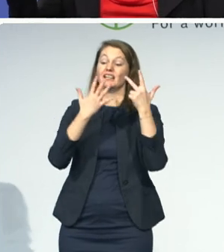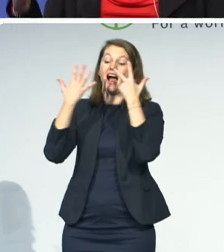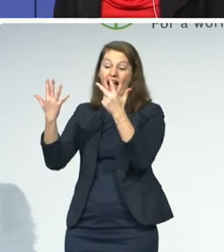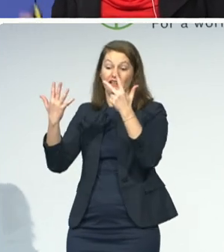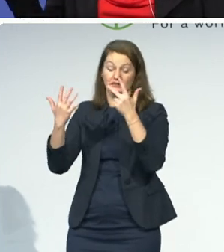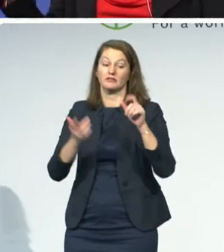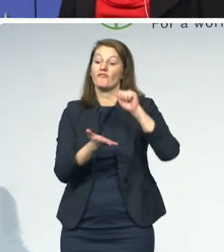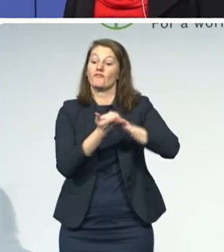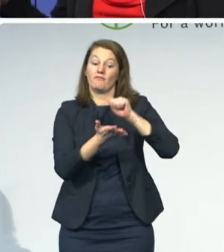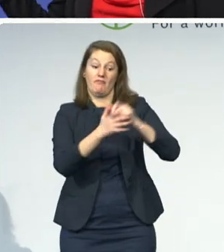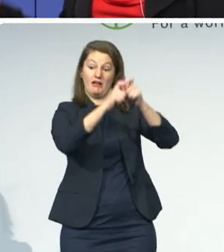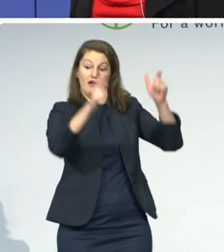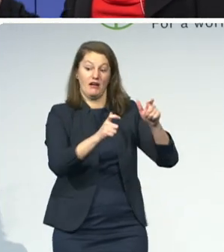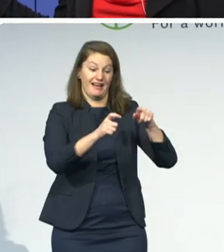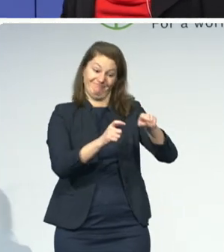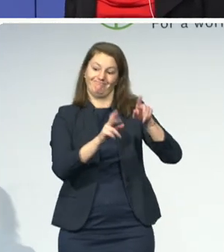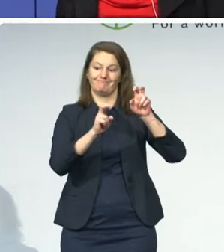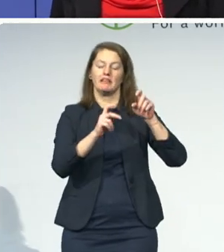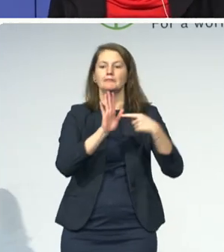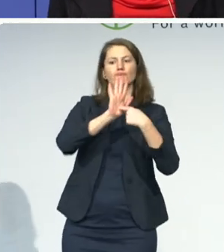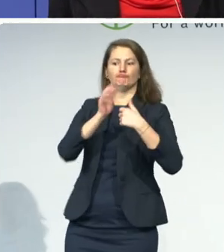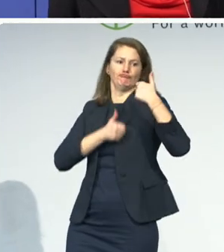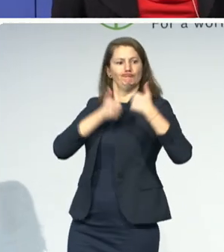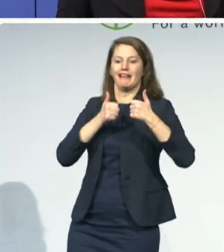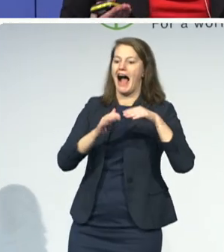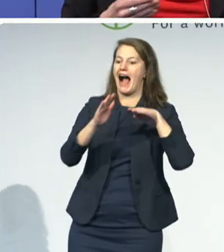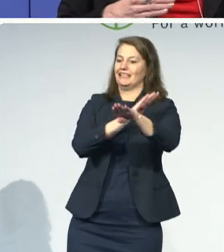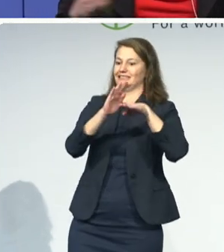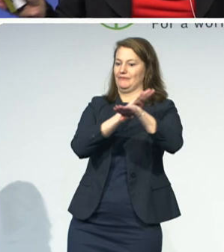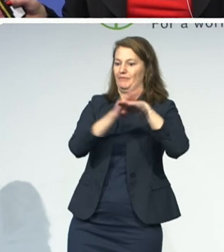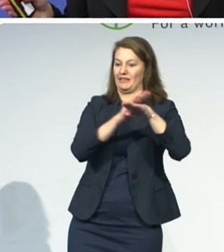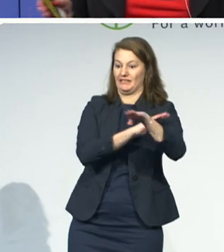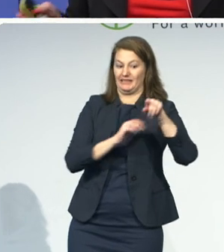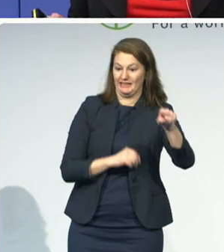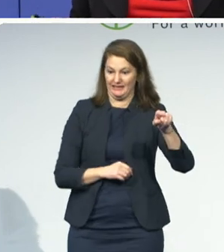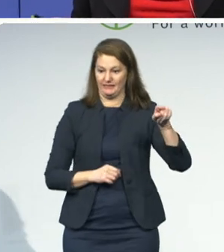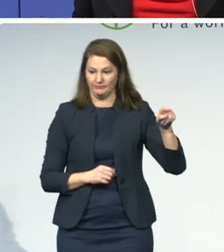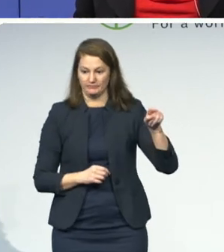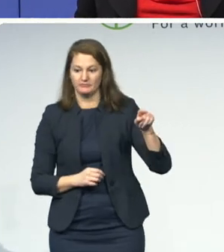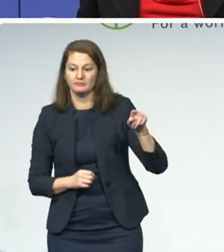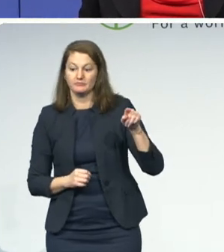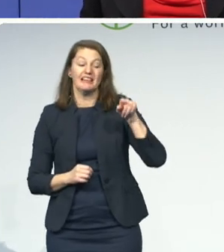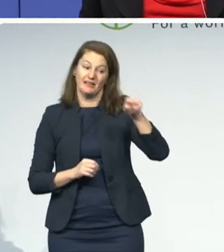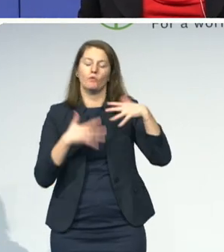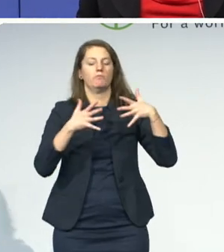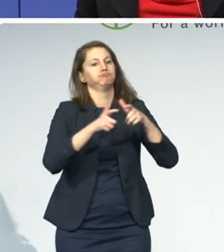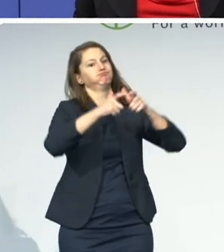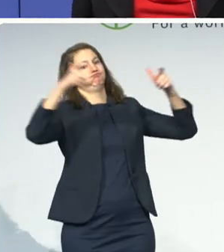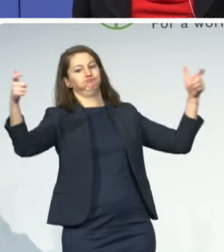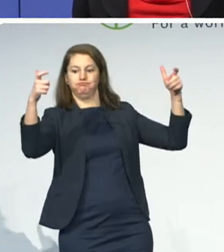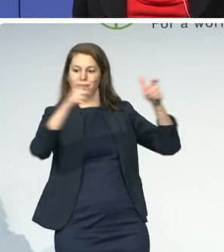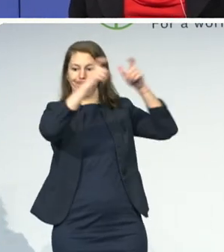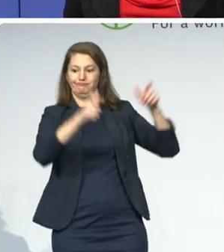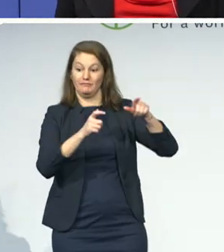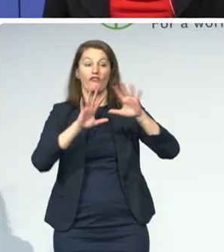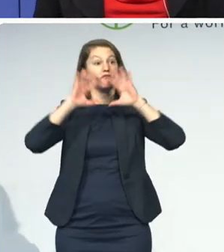these are very large, global publishers. So, I would never have thought that was possible five years ago, and now